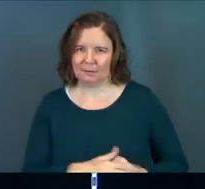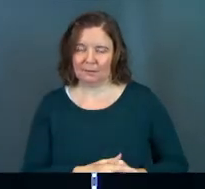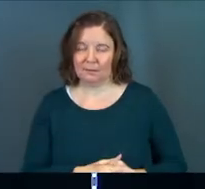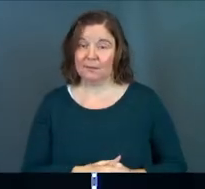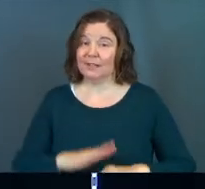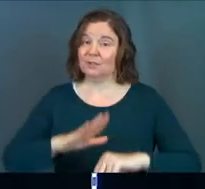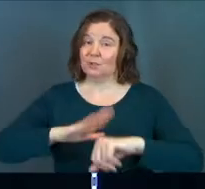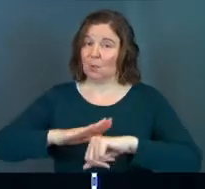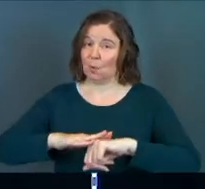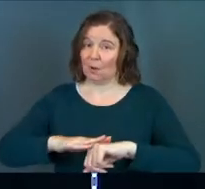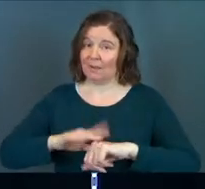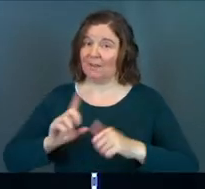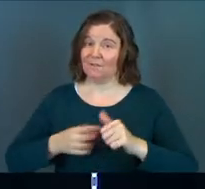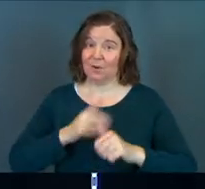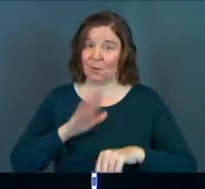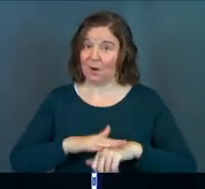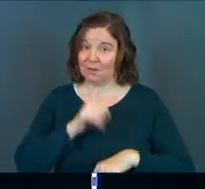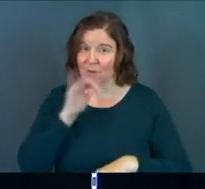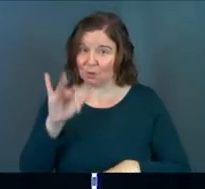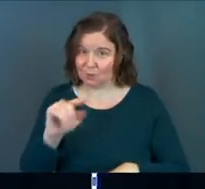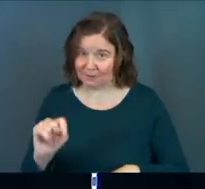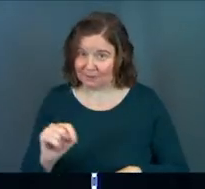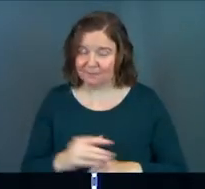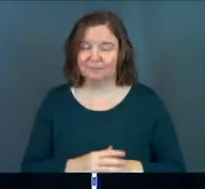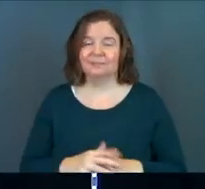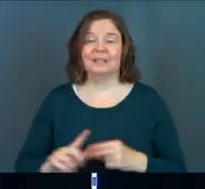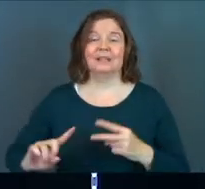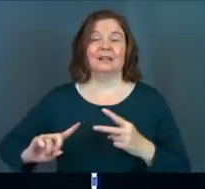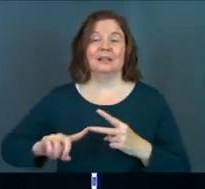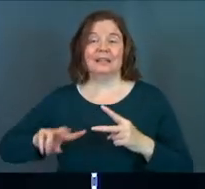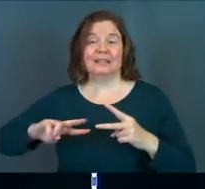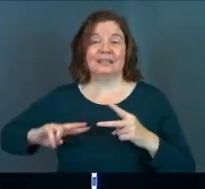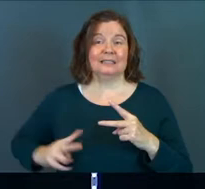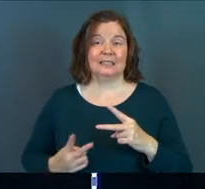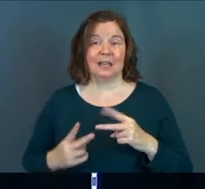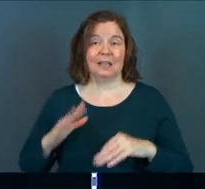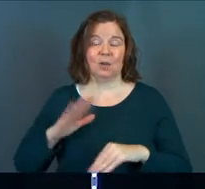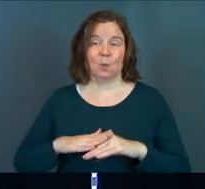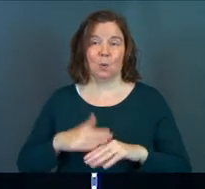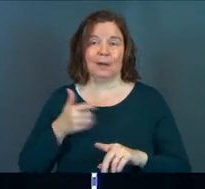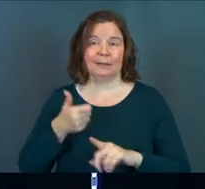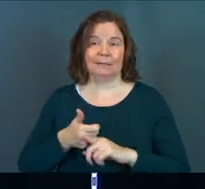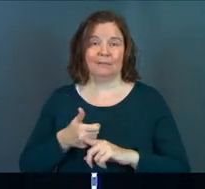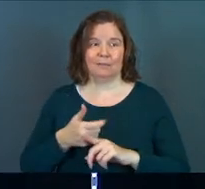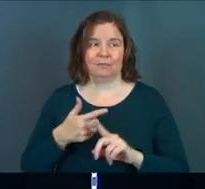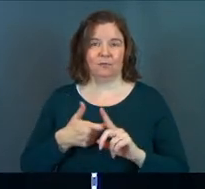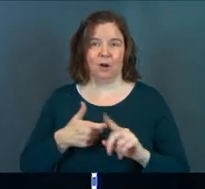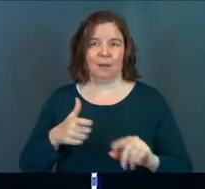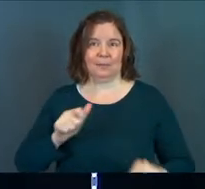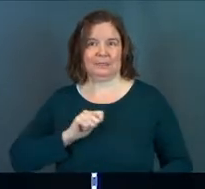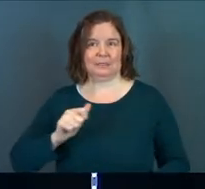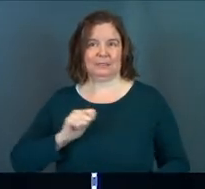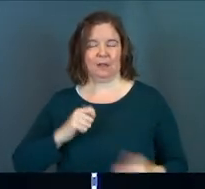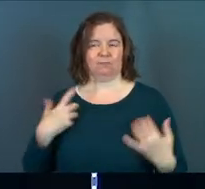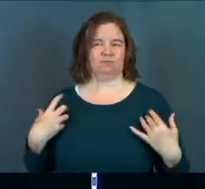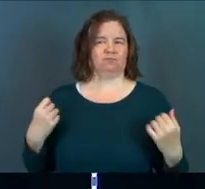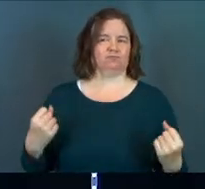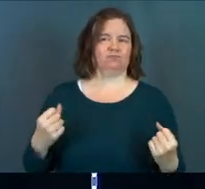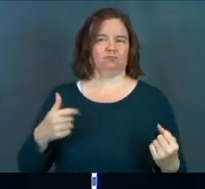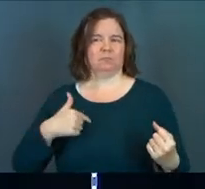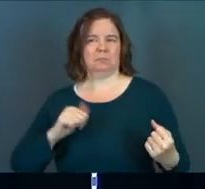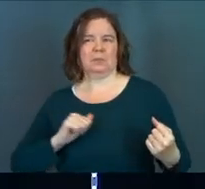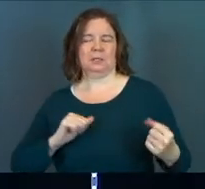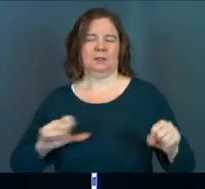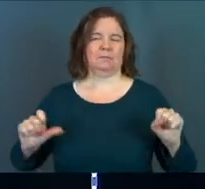Here's your warning. First warning, don't do it. The second is a warning against self-confidence. This is verses 13 and 17 in chapter